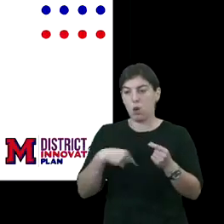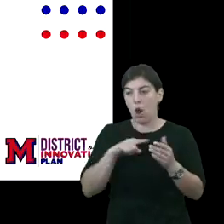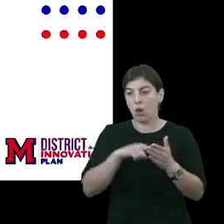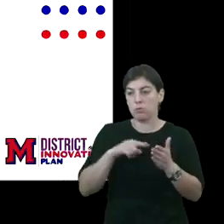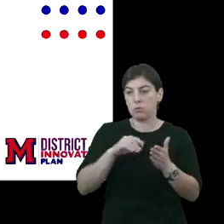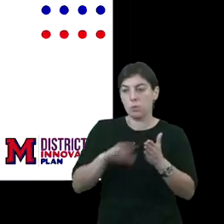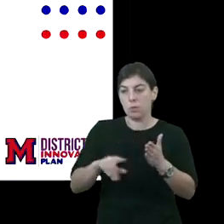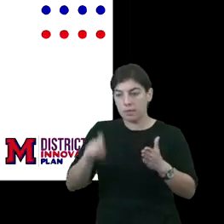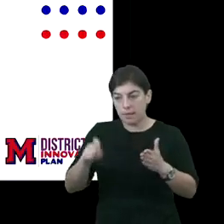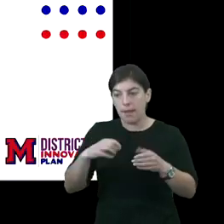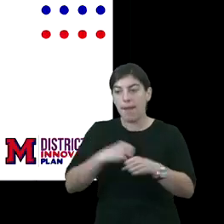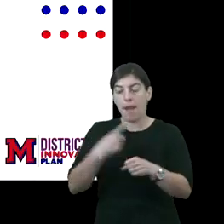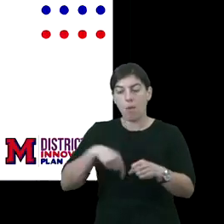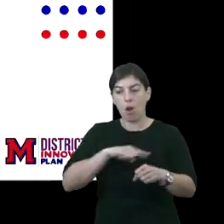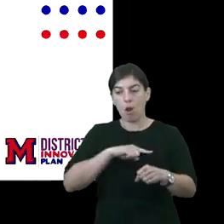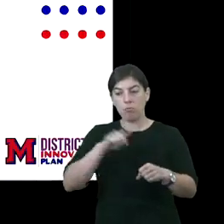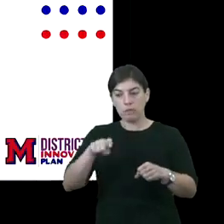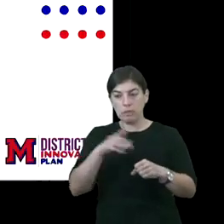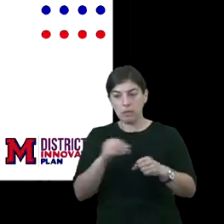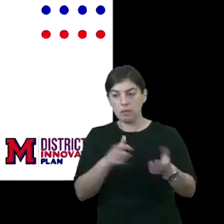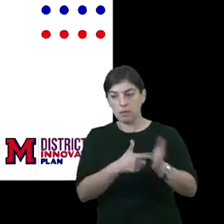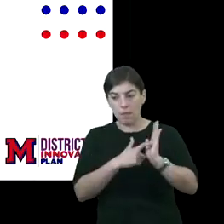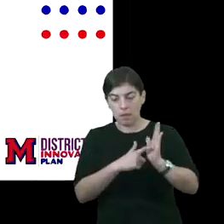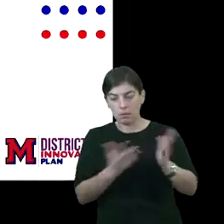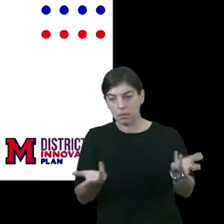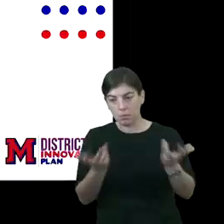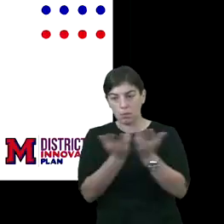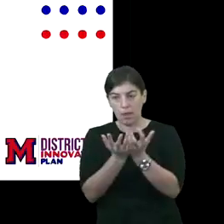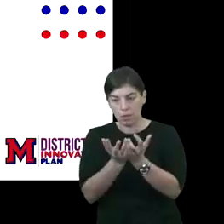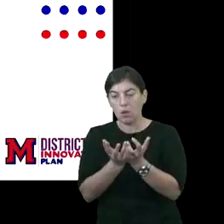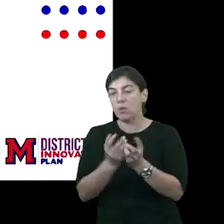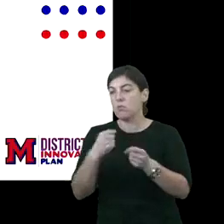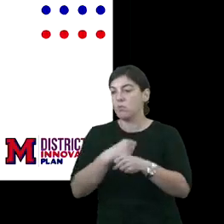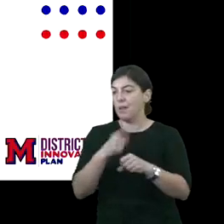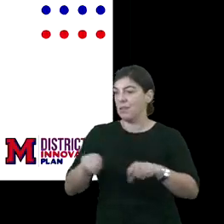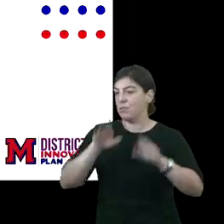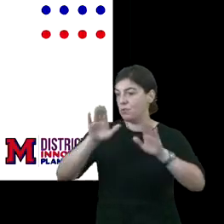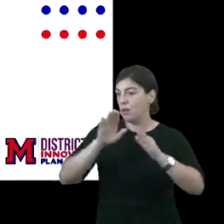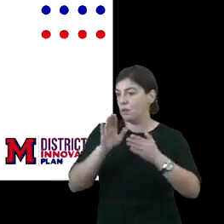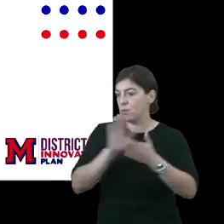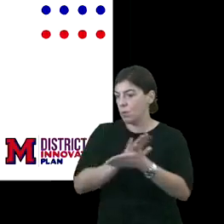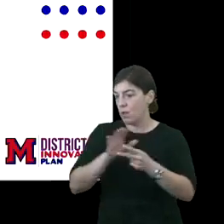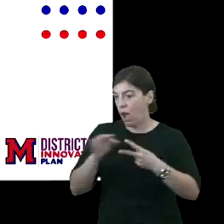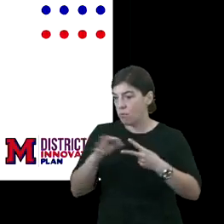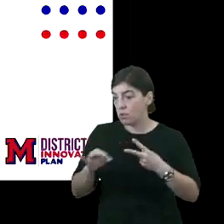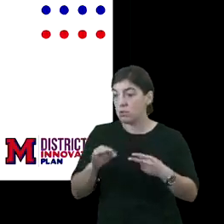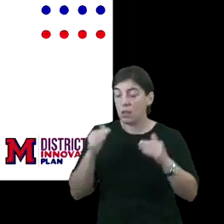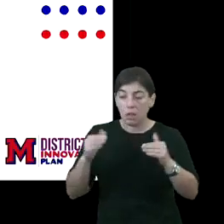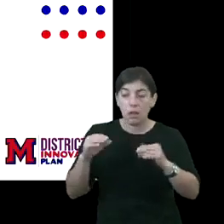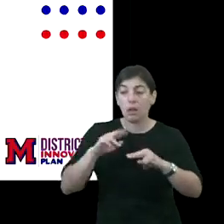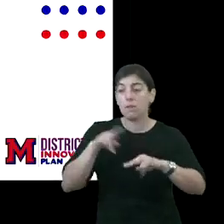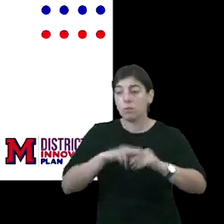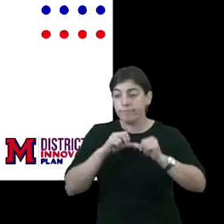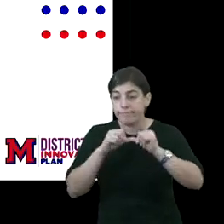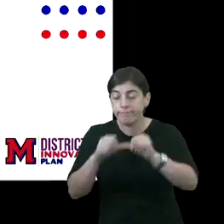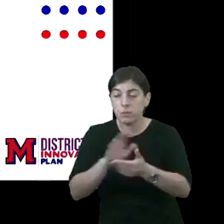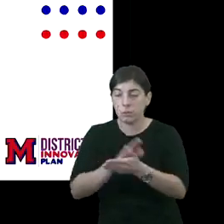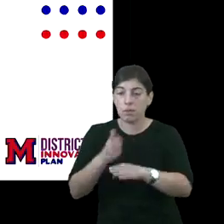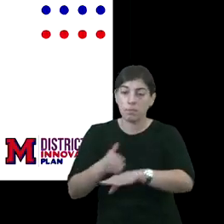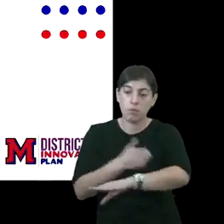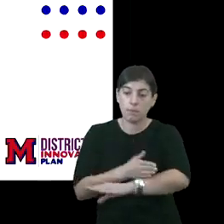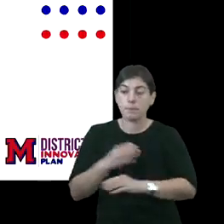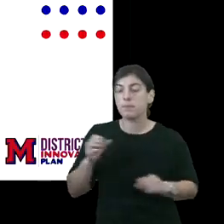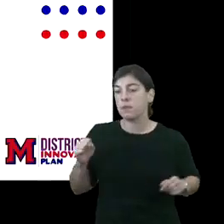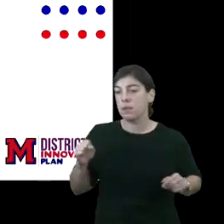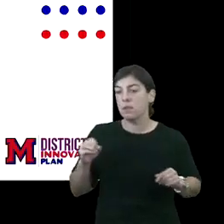need and how our needs and demand come together to create these great school options and of course, continuous school improvement. And